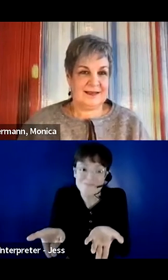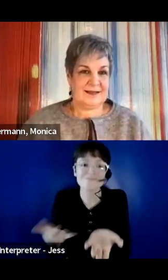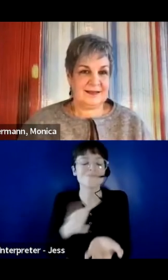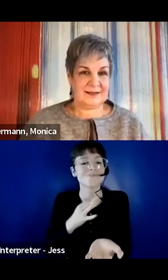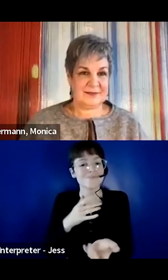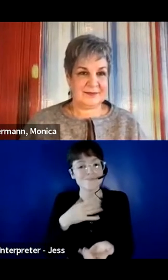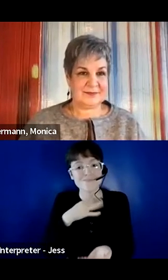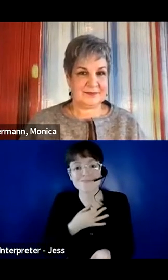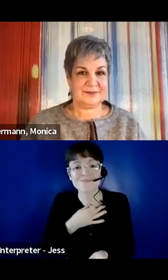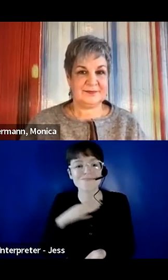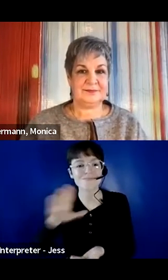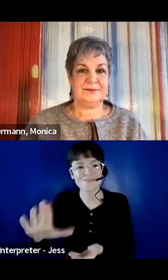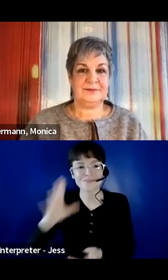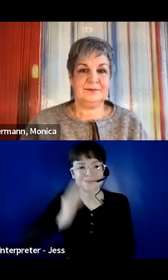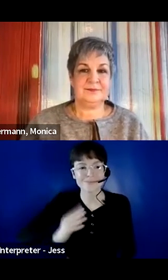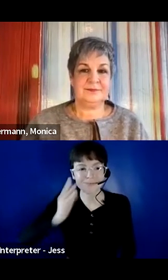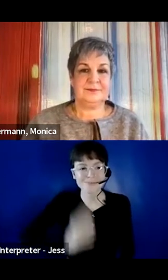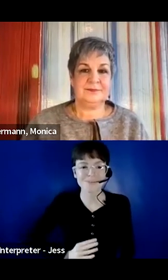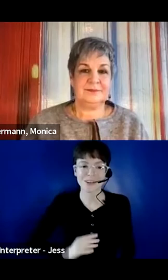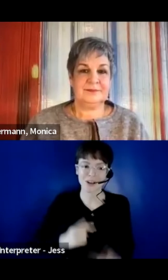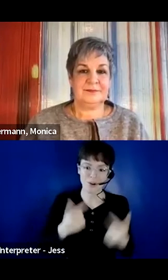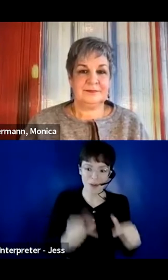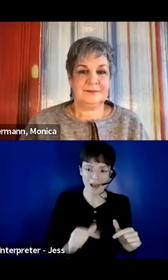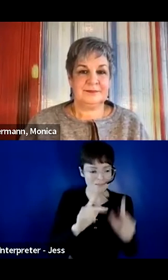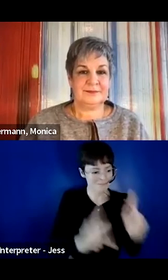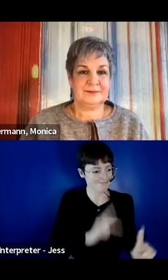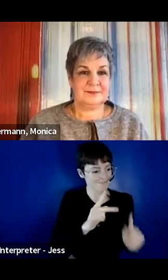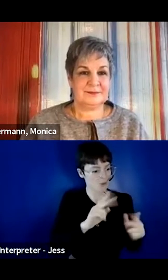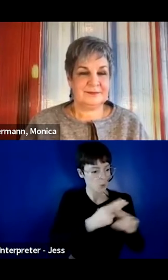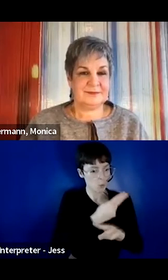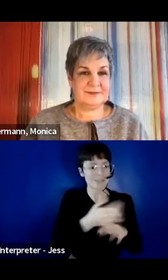when inclusive language has been used for you and the impact that it has.